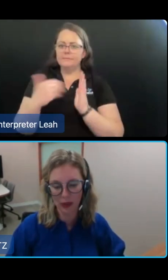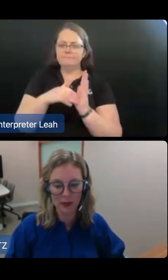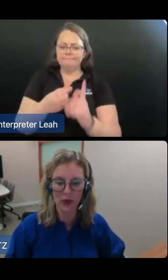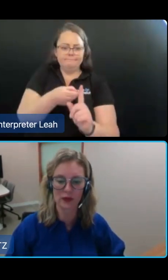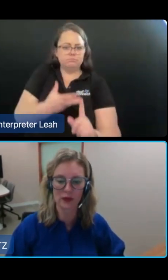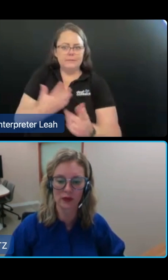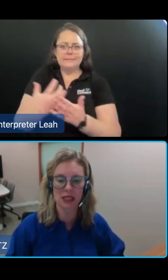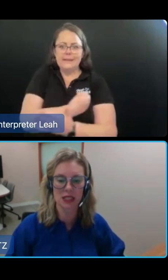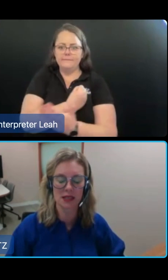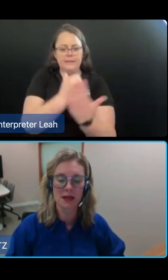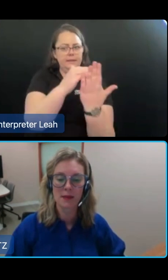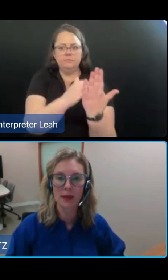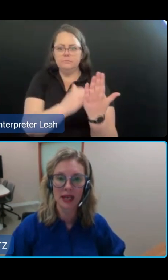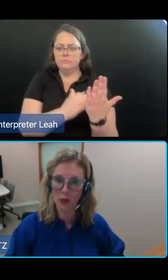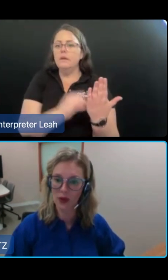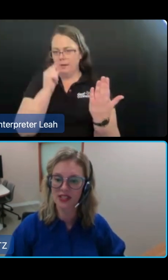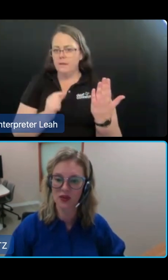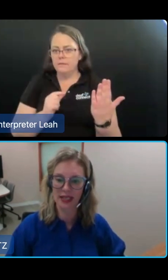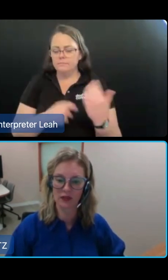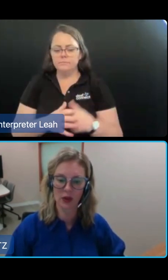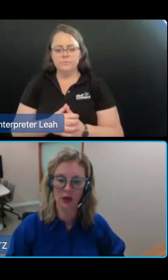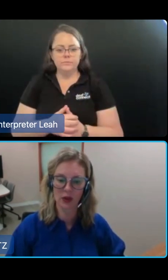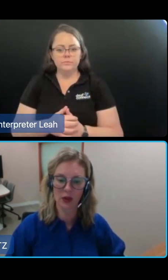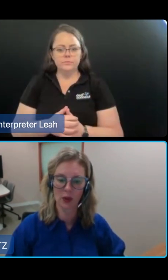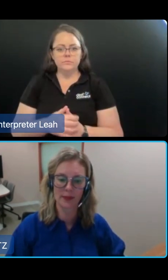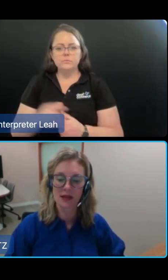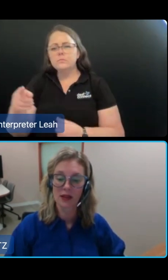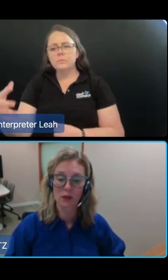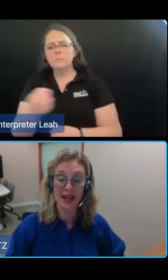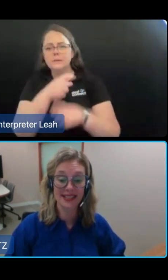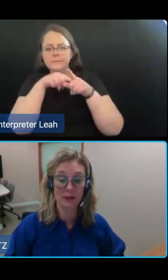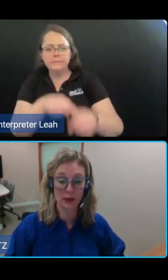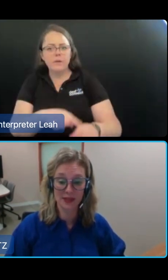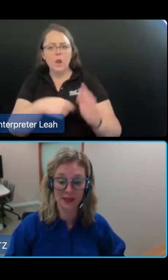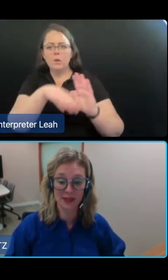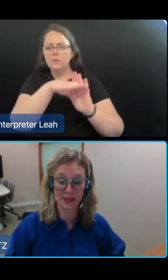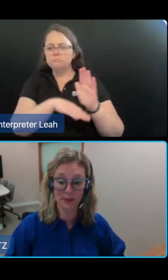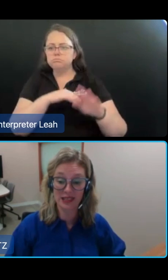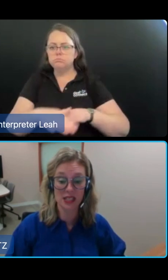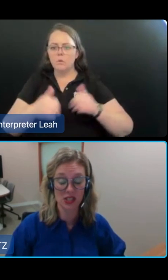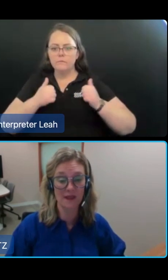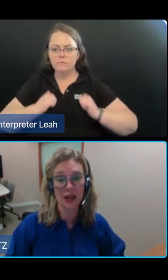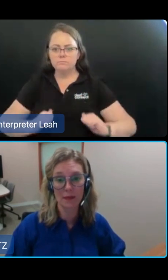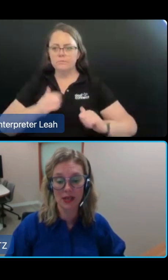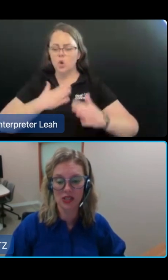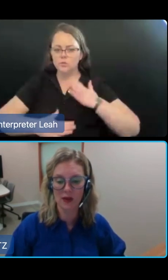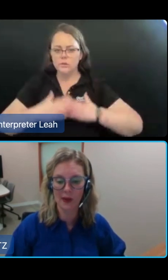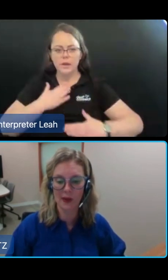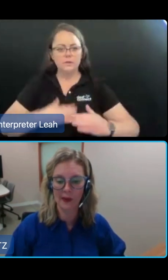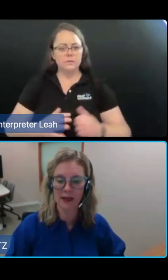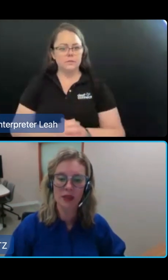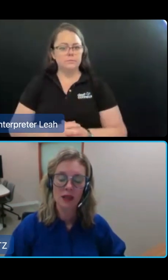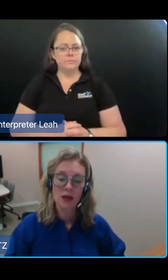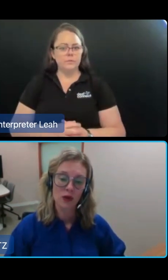complying with the code of conduct, meeting workers screening requirements, the rights and principles related condition that I mentioned